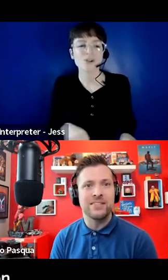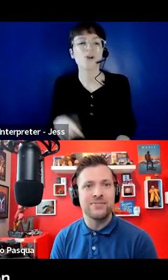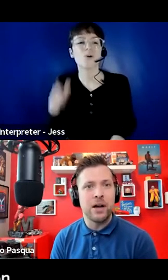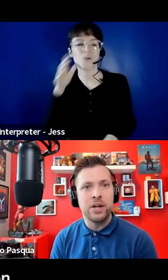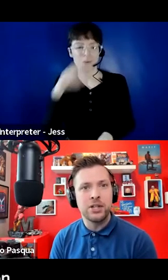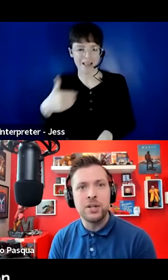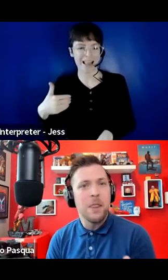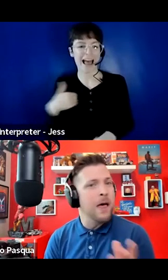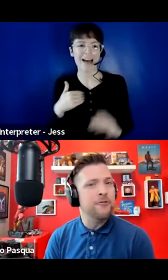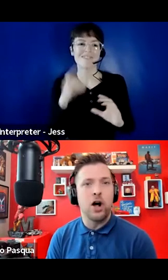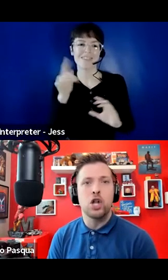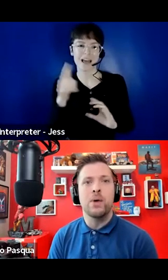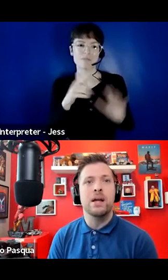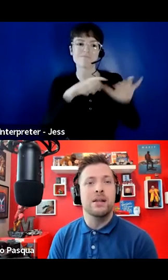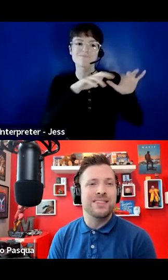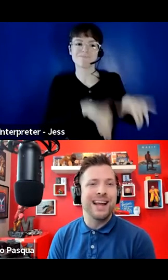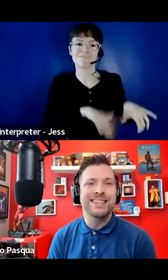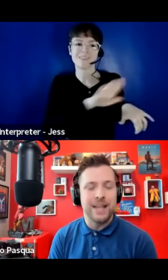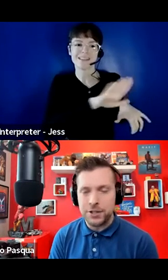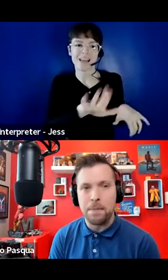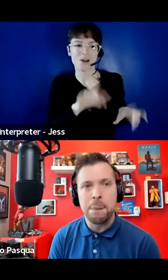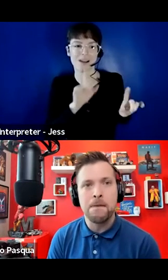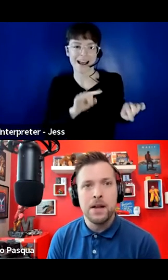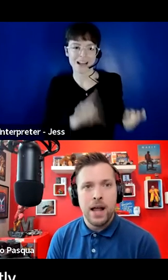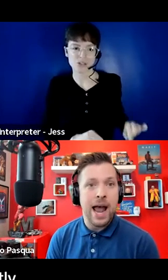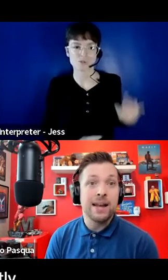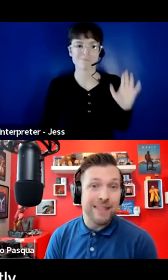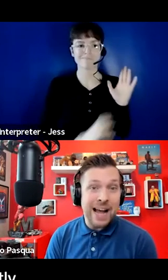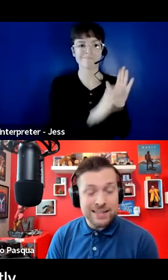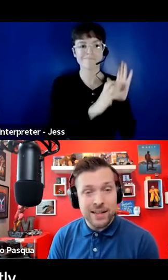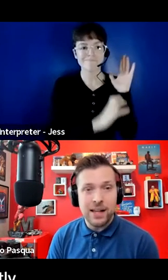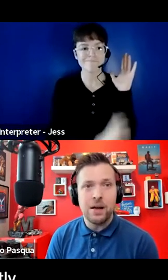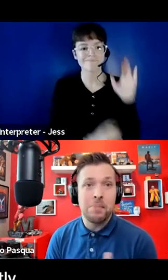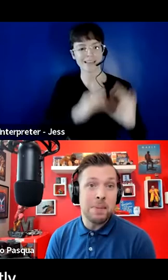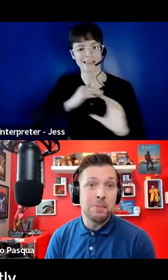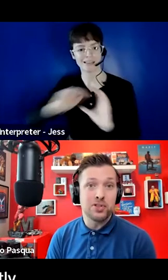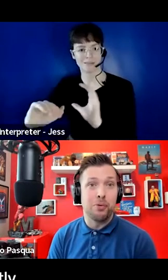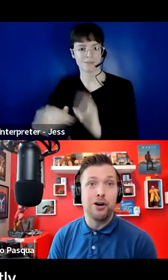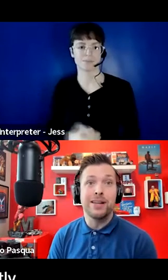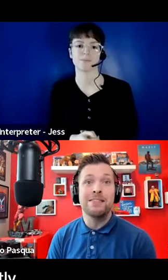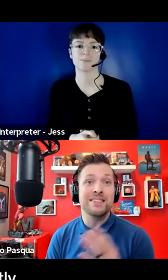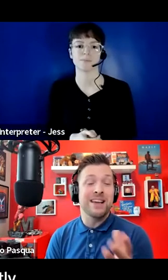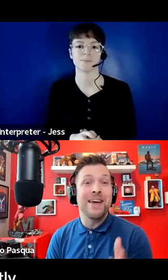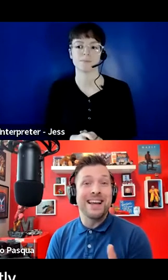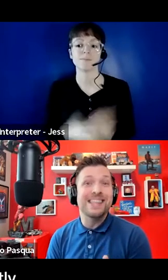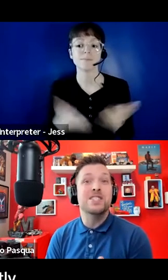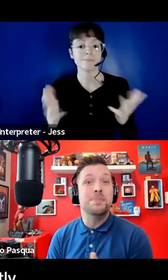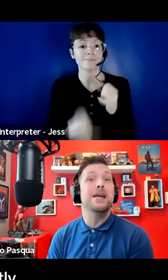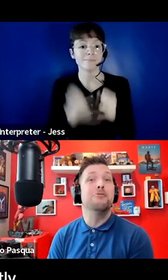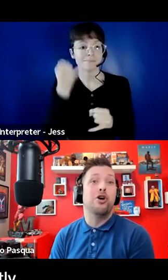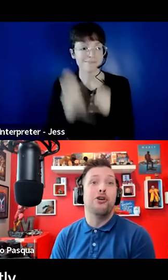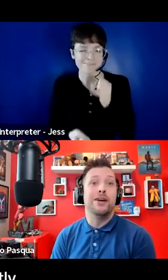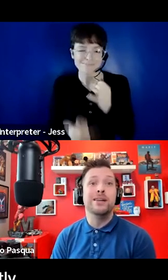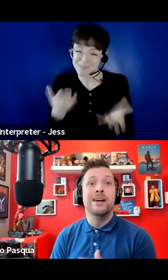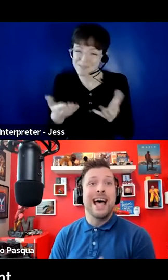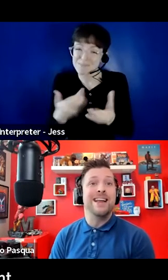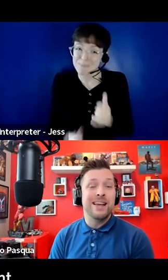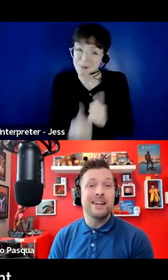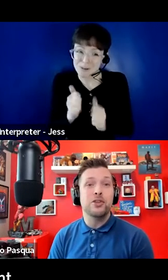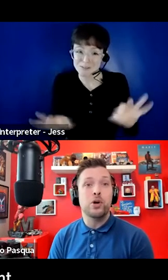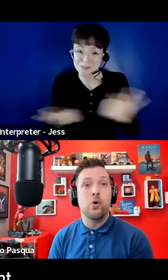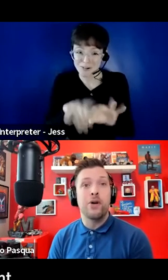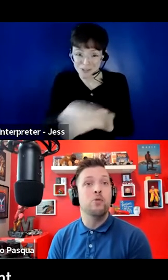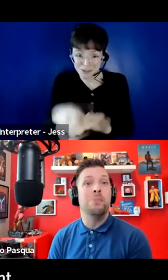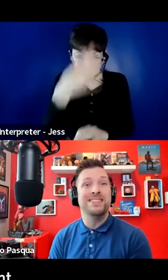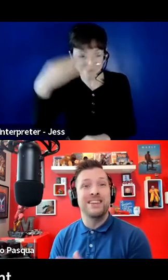the Rick Hansen Foundation following today's session. And lastly, and maybe most importantly, this event is being recorded, and